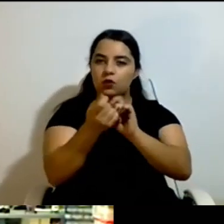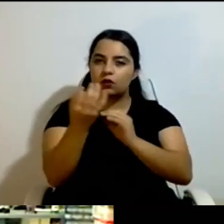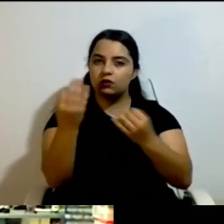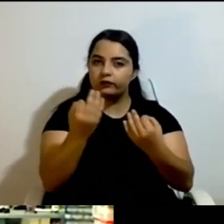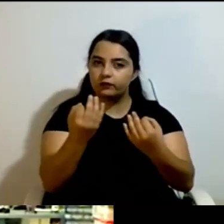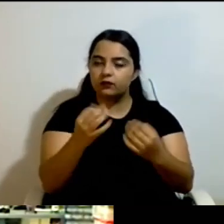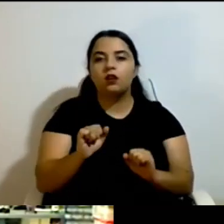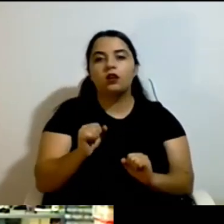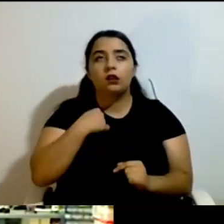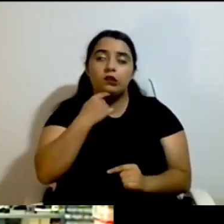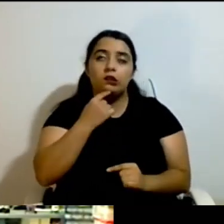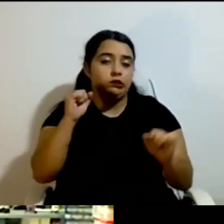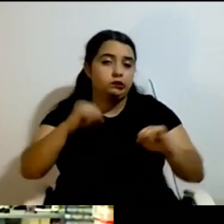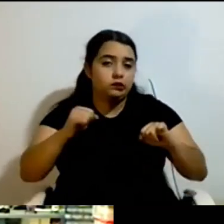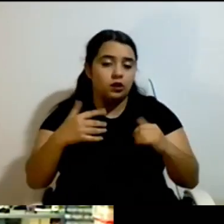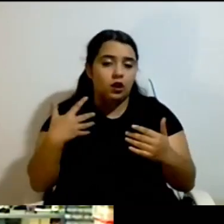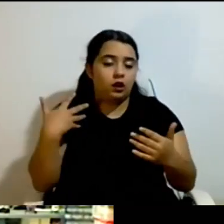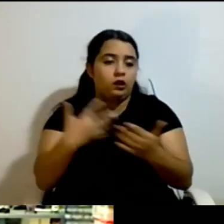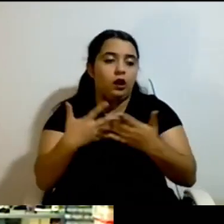Administrations have innate